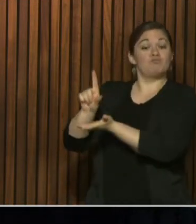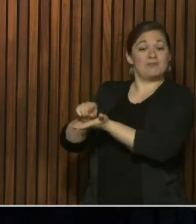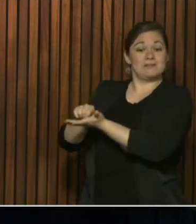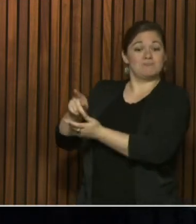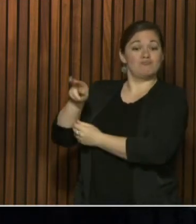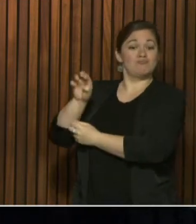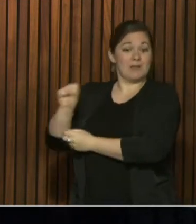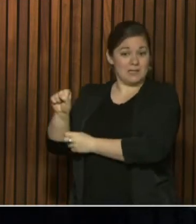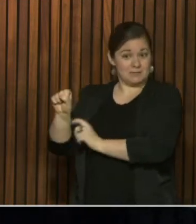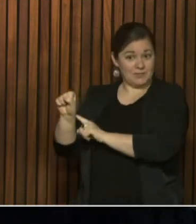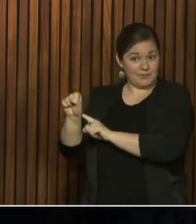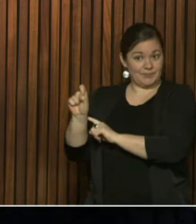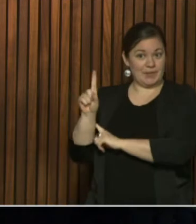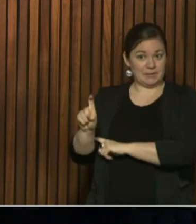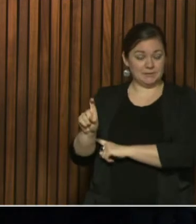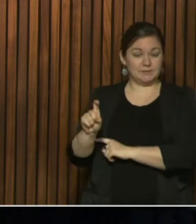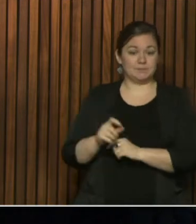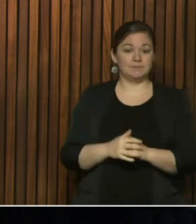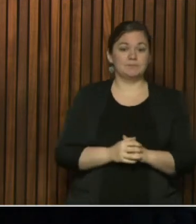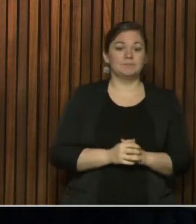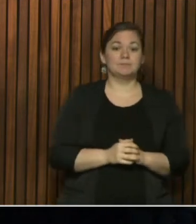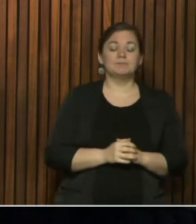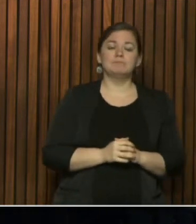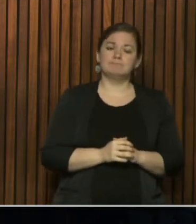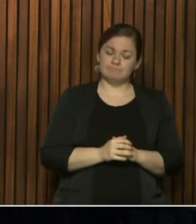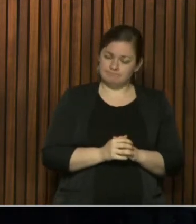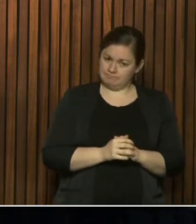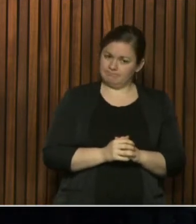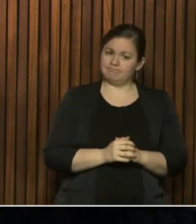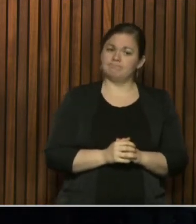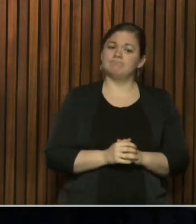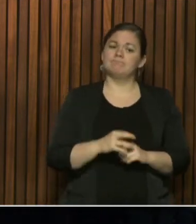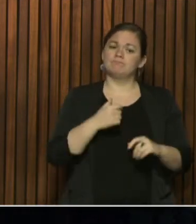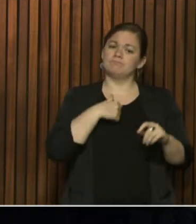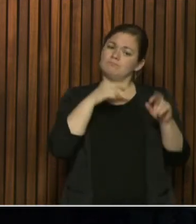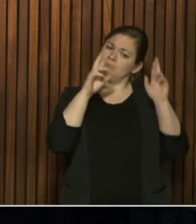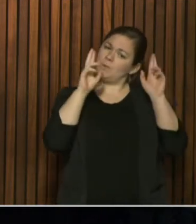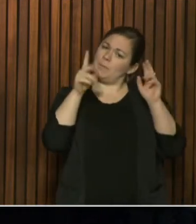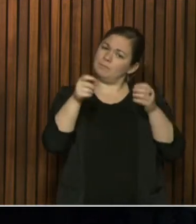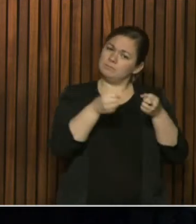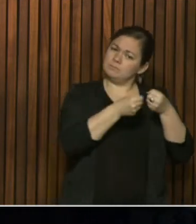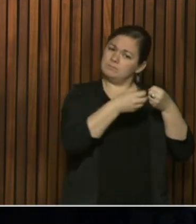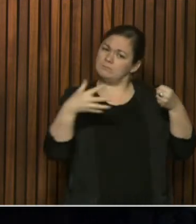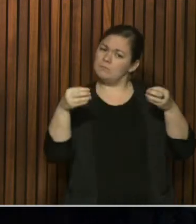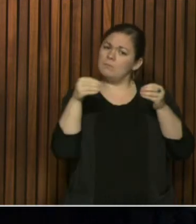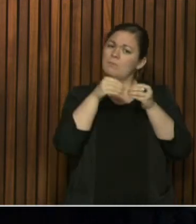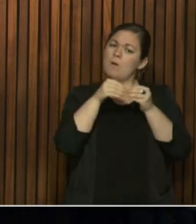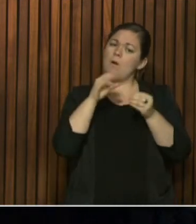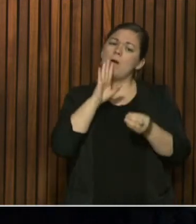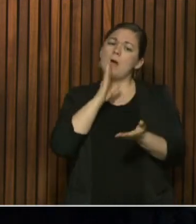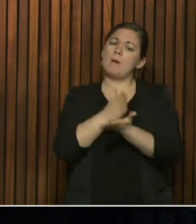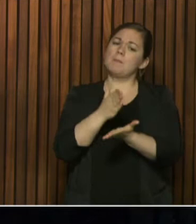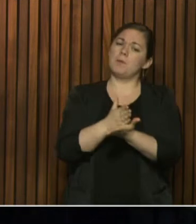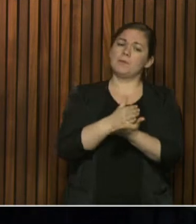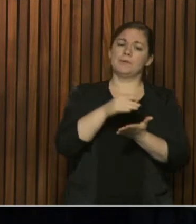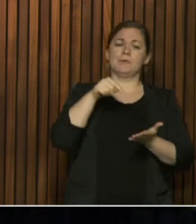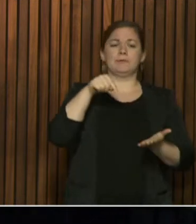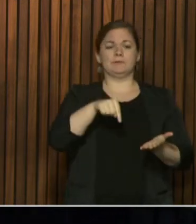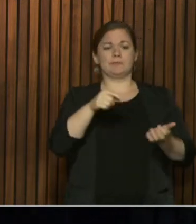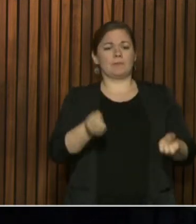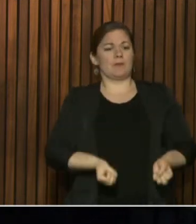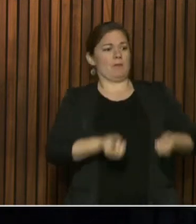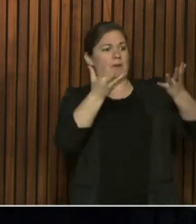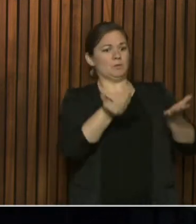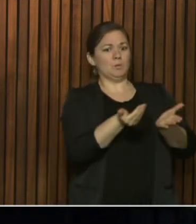Hi, Dr. Williams. You touched on this a bit already, but I'm hoping you can expand on it. You mentioned the number of new cases, just over